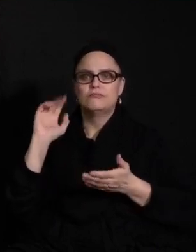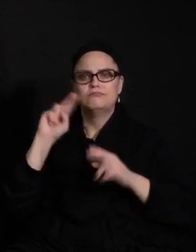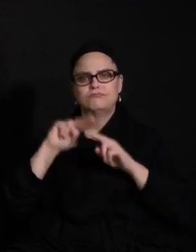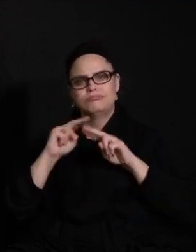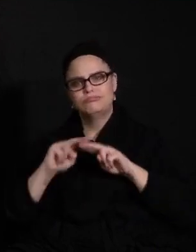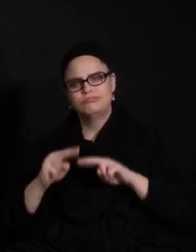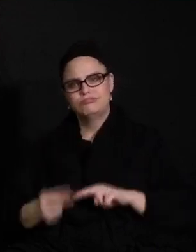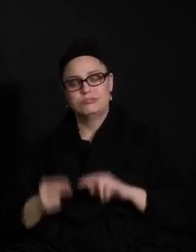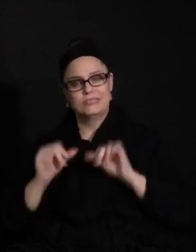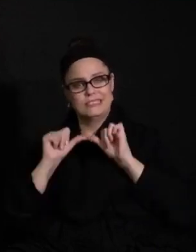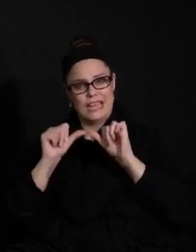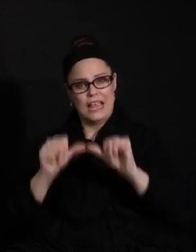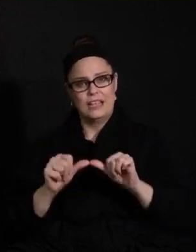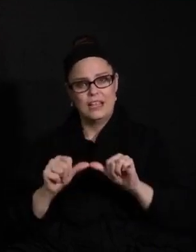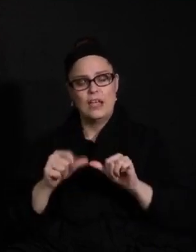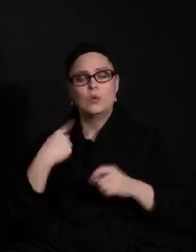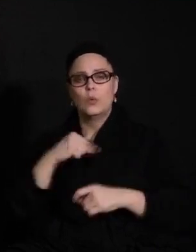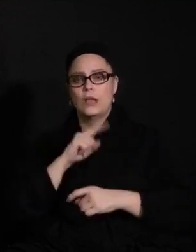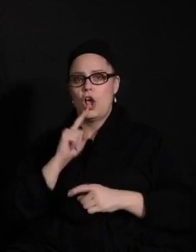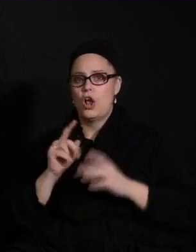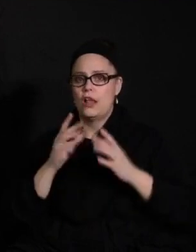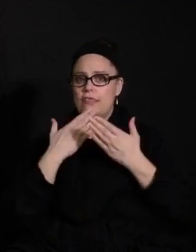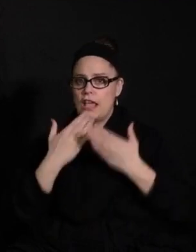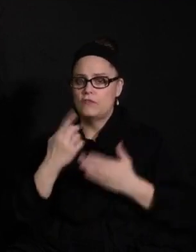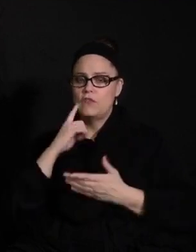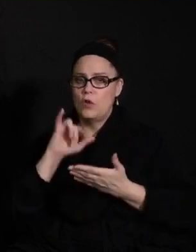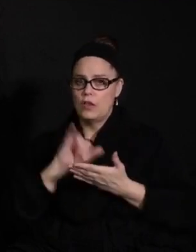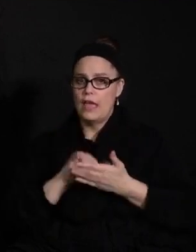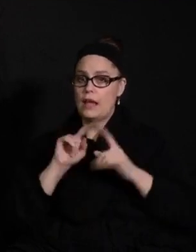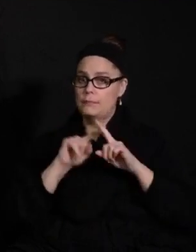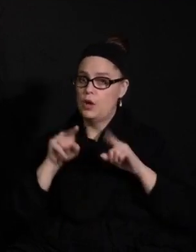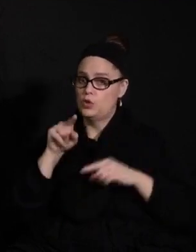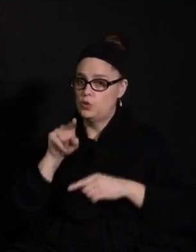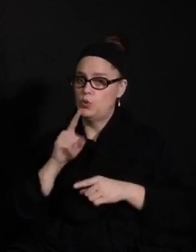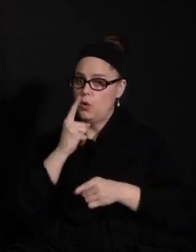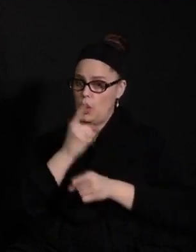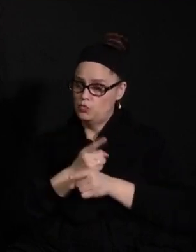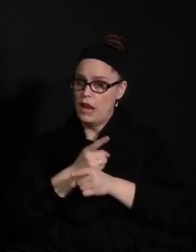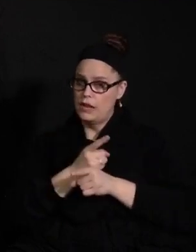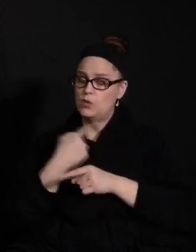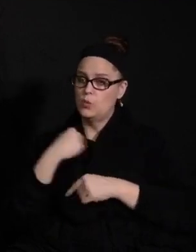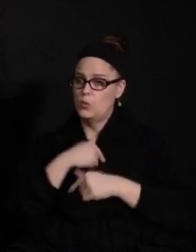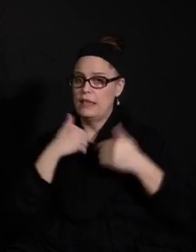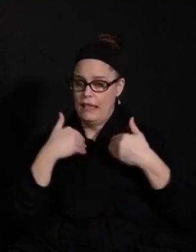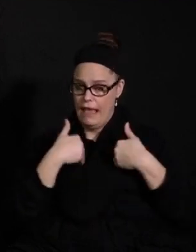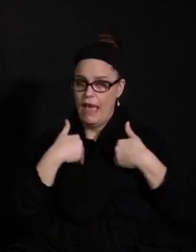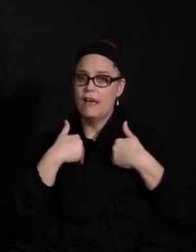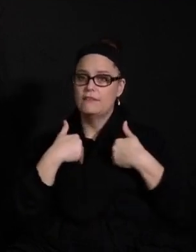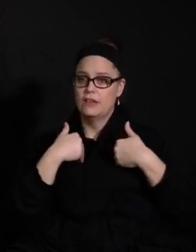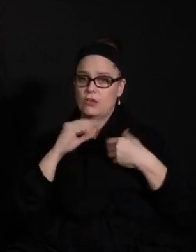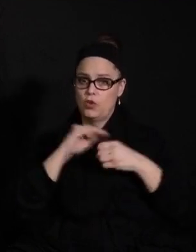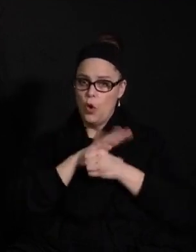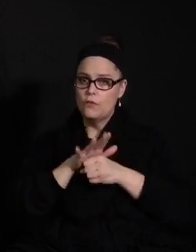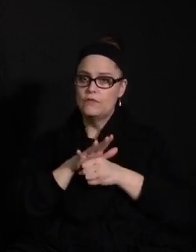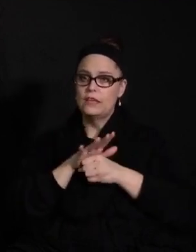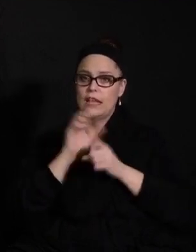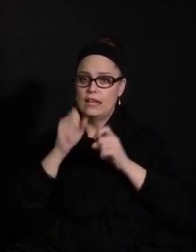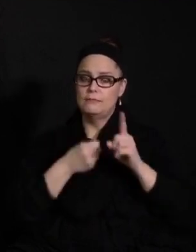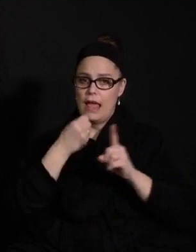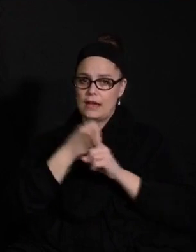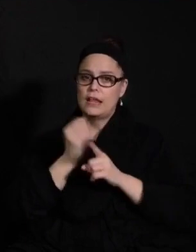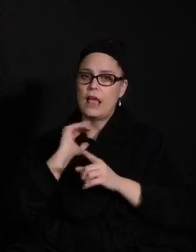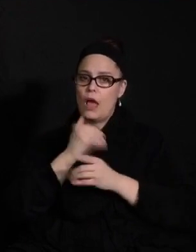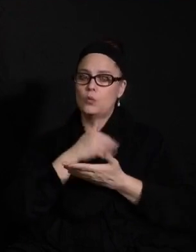and very thankful for that. But you're right, we do continue to have COVID-19 impacting our schools and our community.